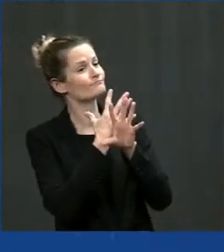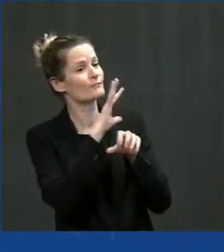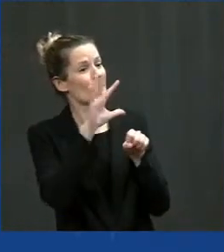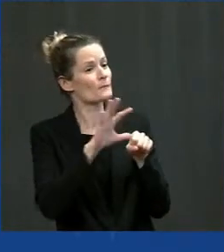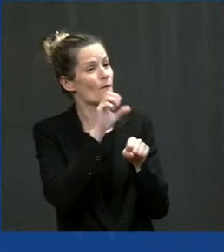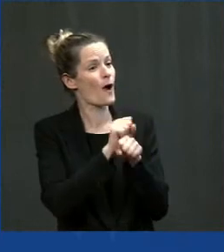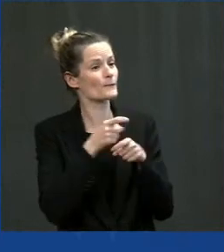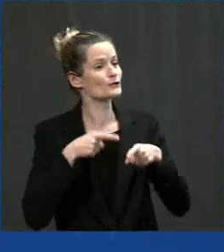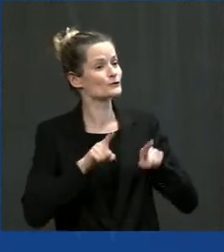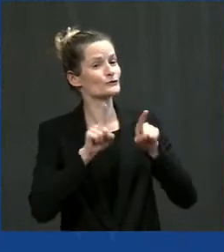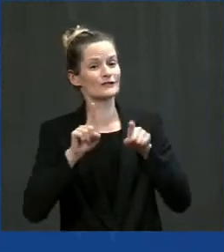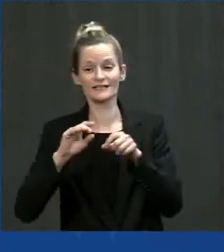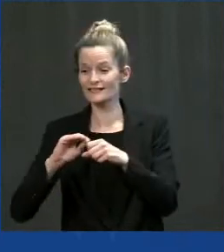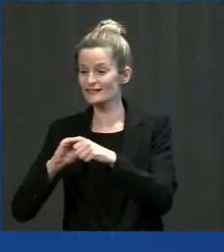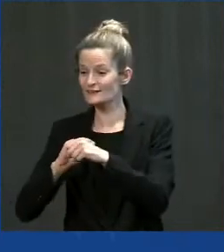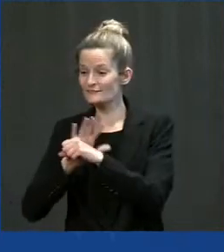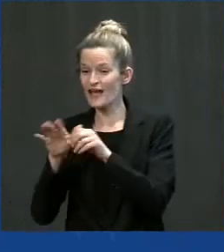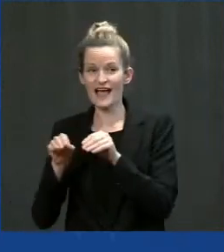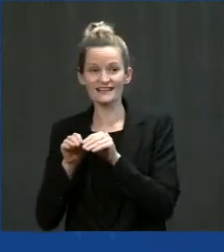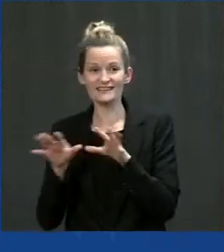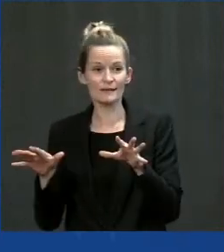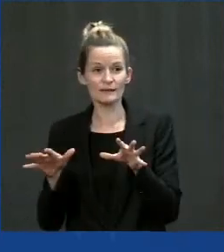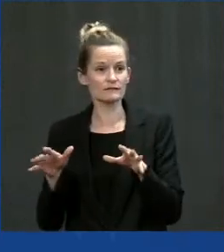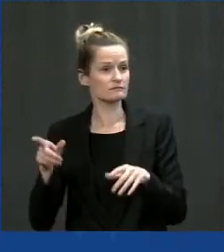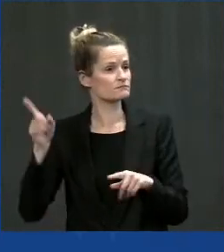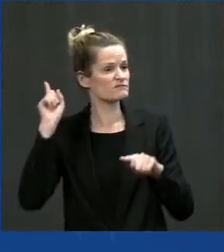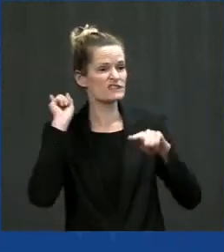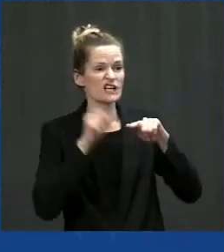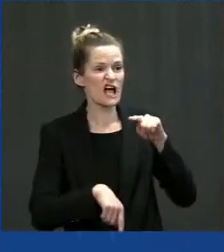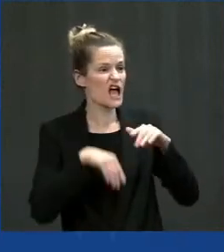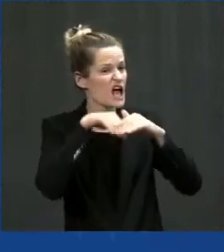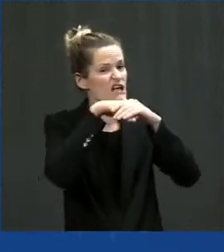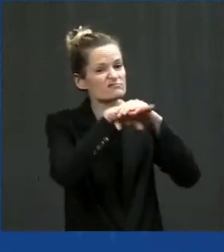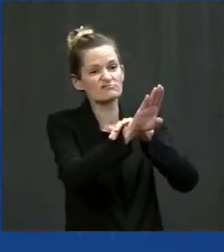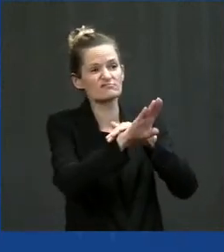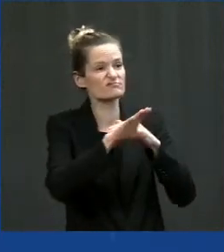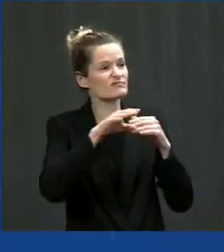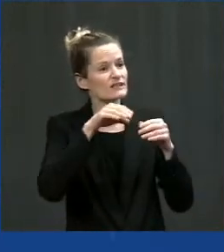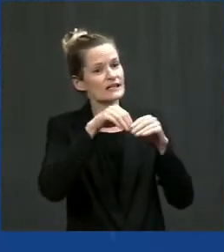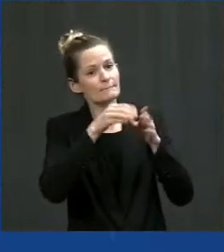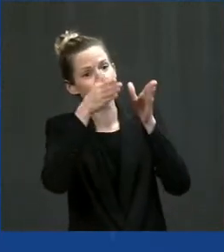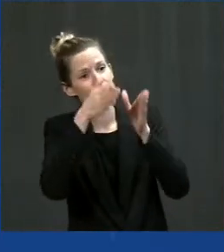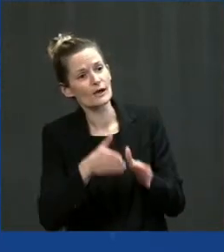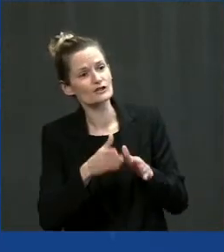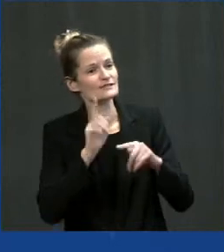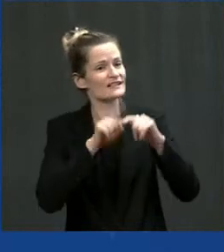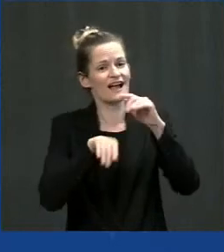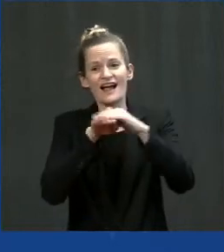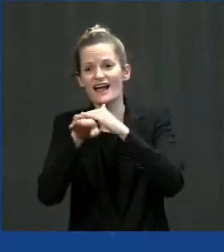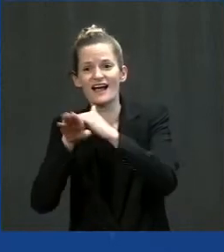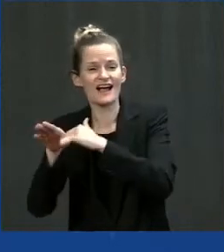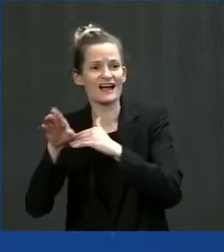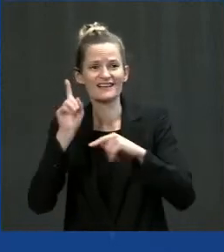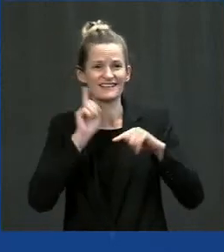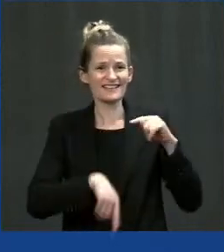health facilities limited in terms of access because they didn't have connectivity. And we didn't know it. So we partnered with Starlink and we